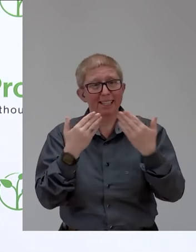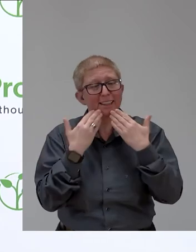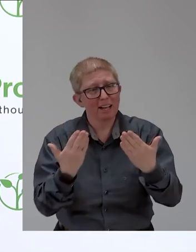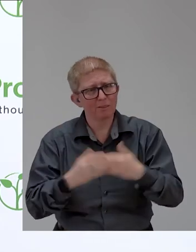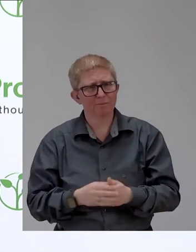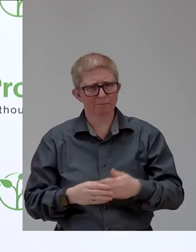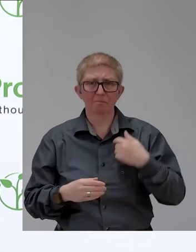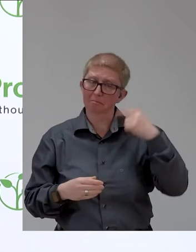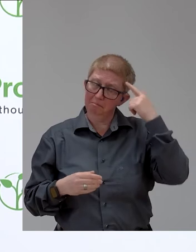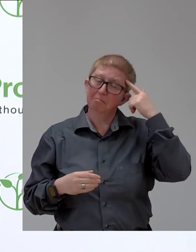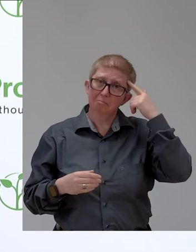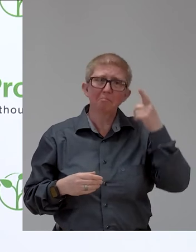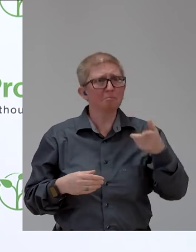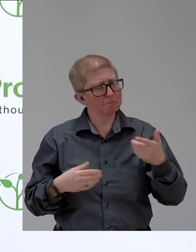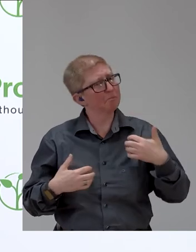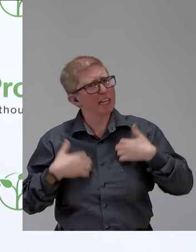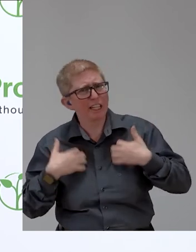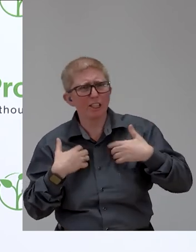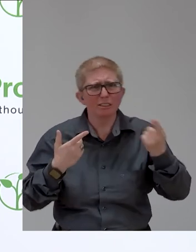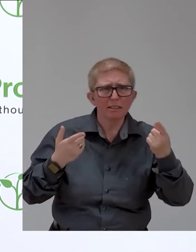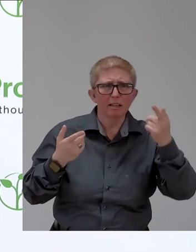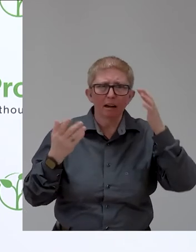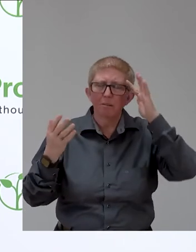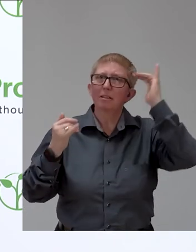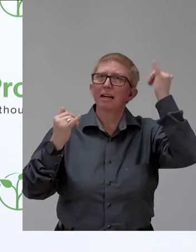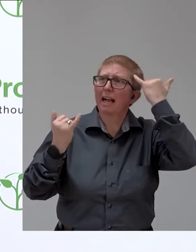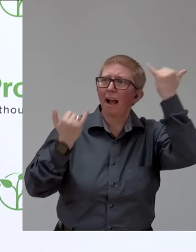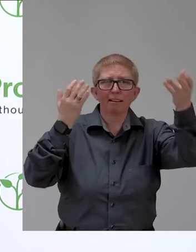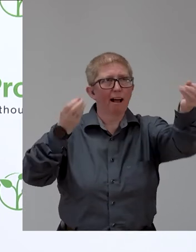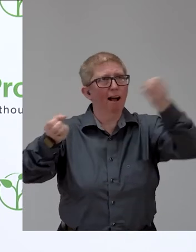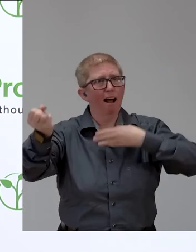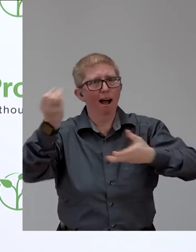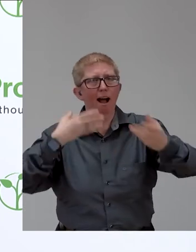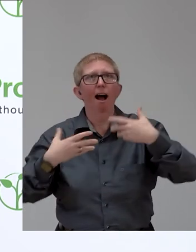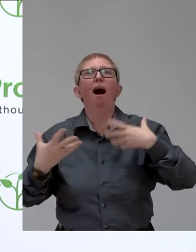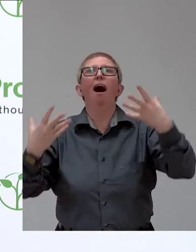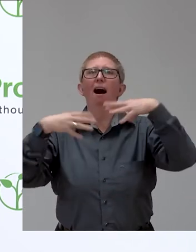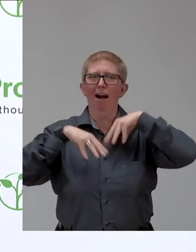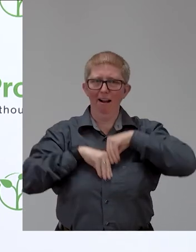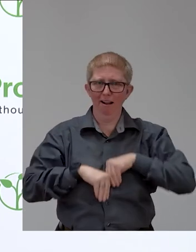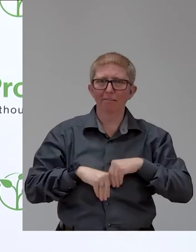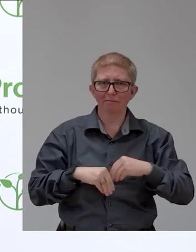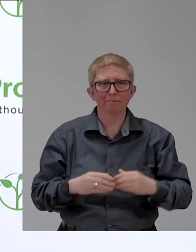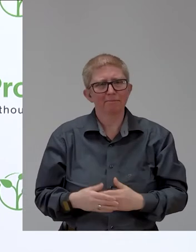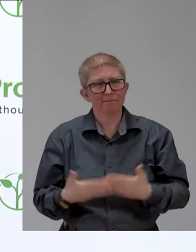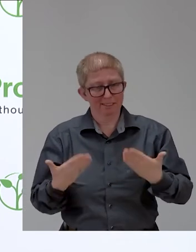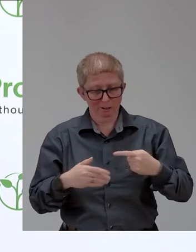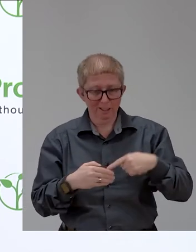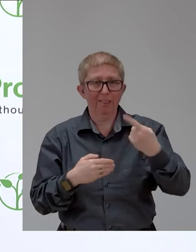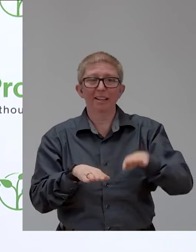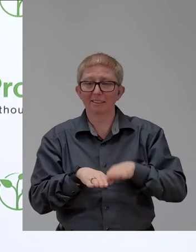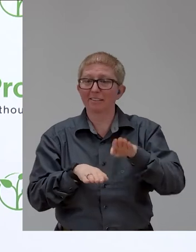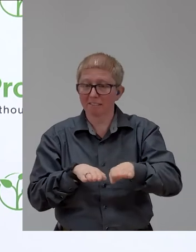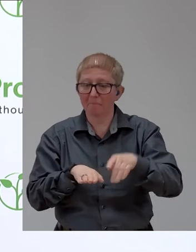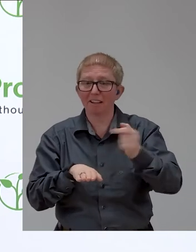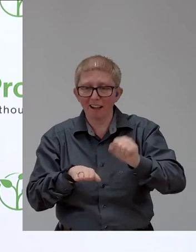gave us a lot of inspirational thoughts and ideas that can take us definitely to next steps. So